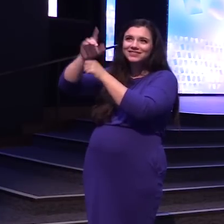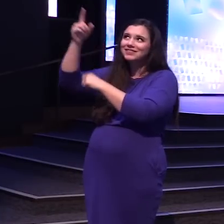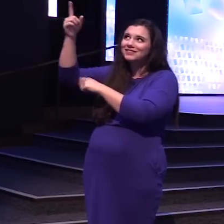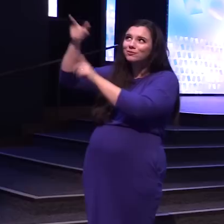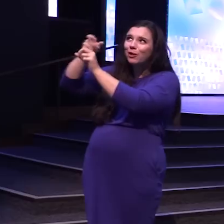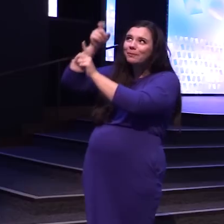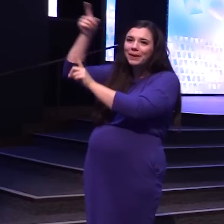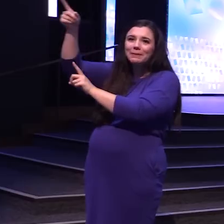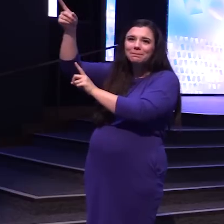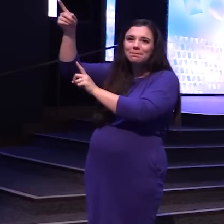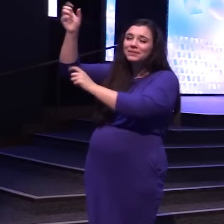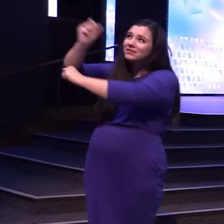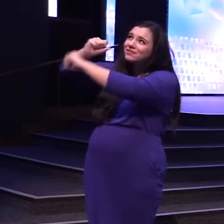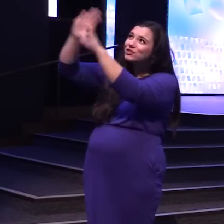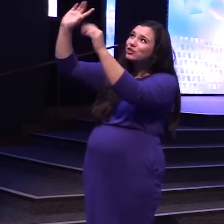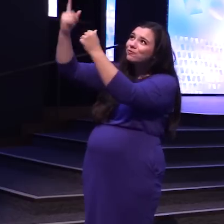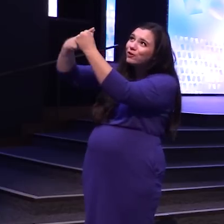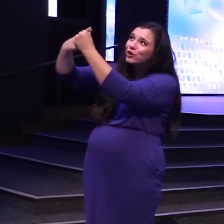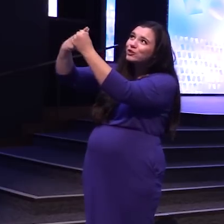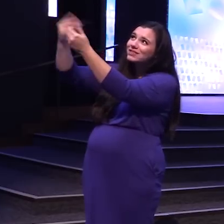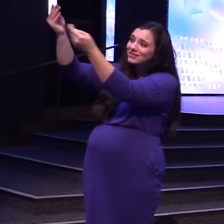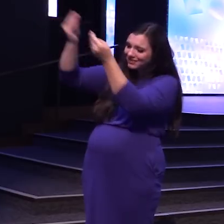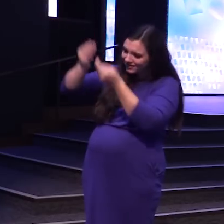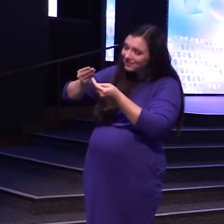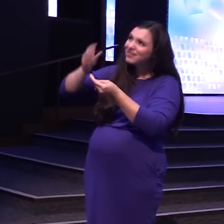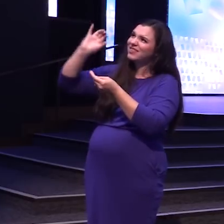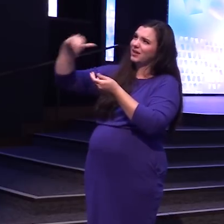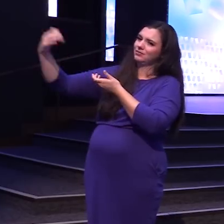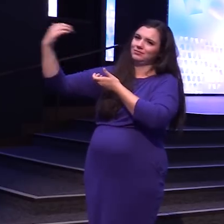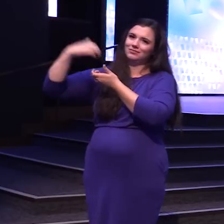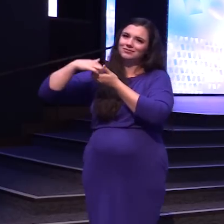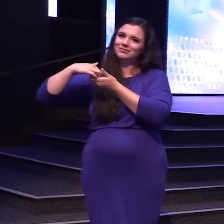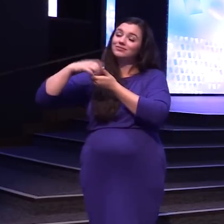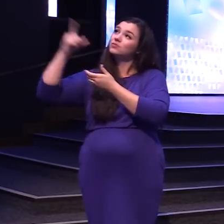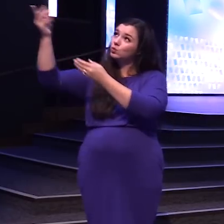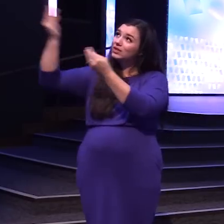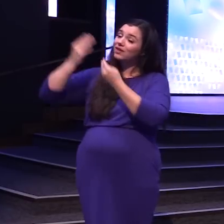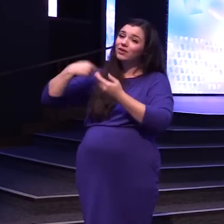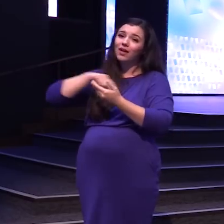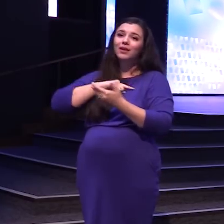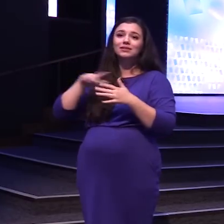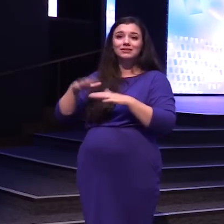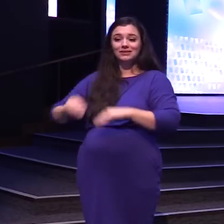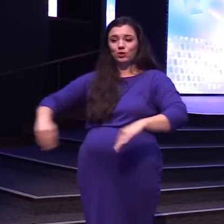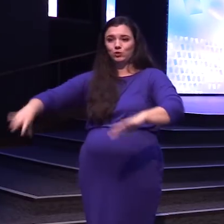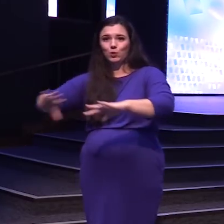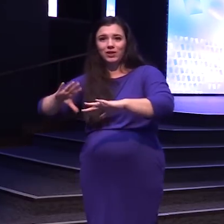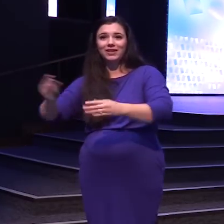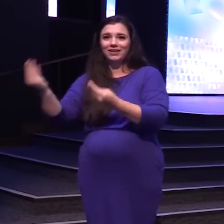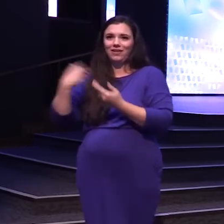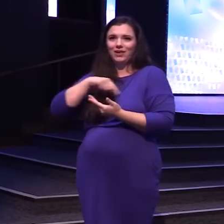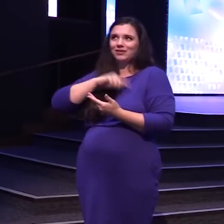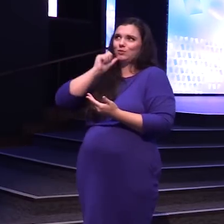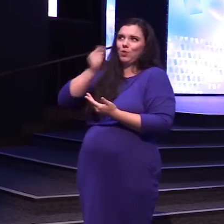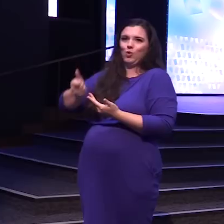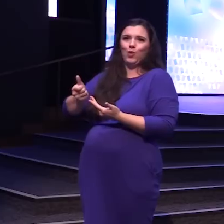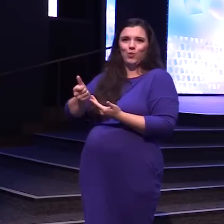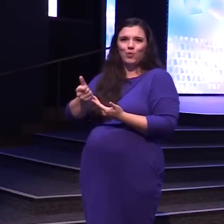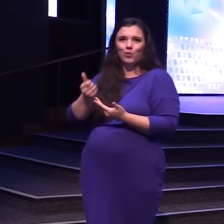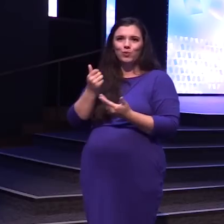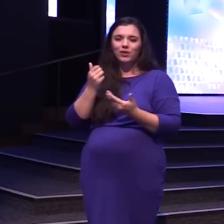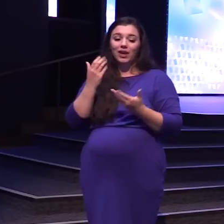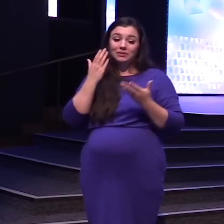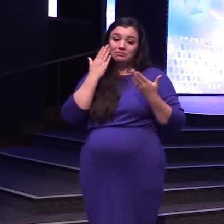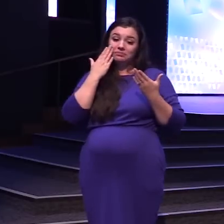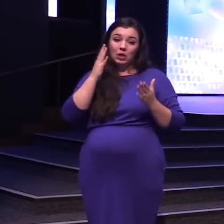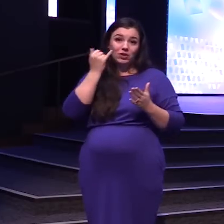Who envisioned it In the first place He has given us Territory And he's given us A tomorrow Now I don't know If it's going